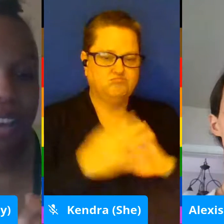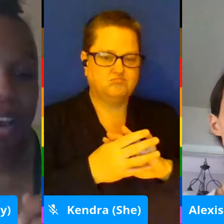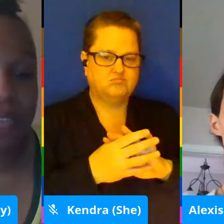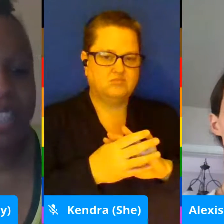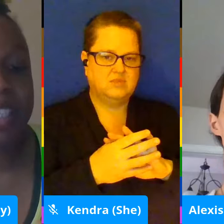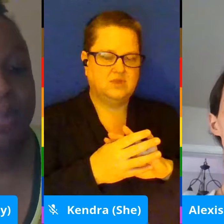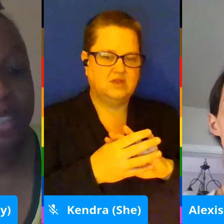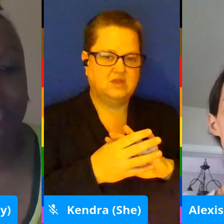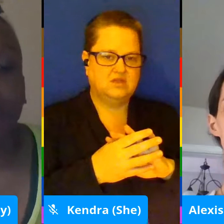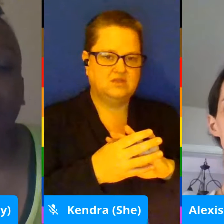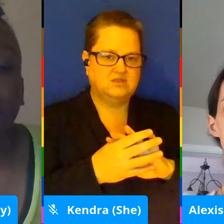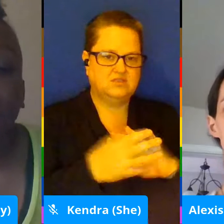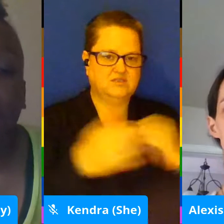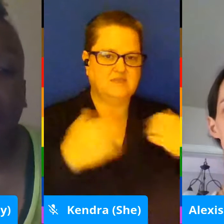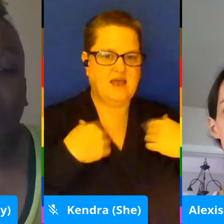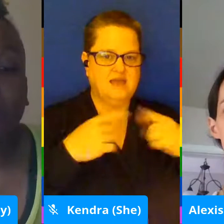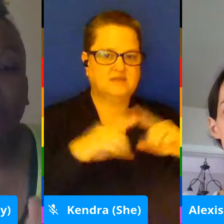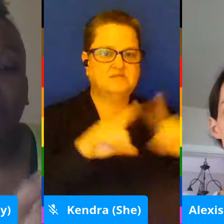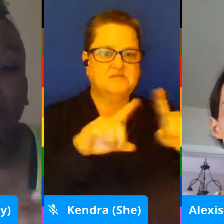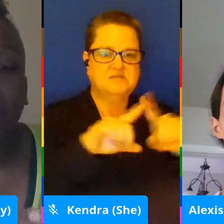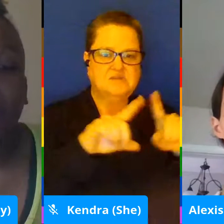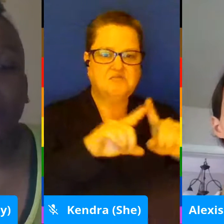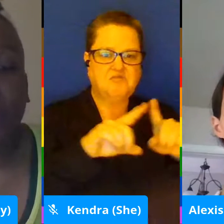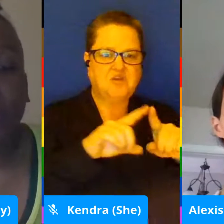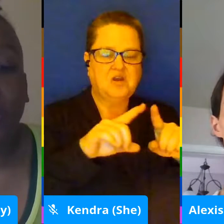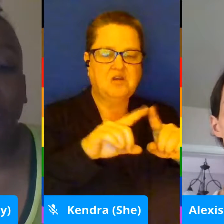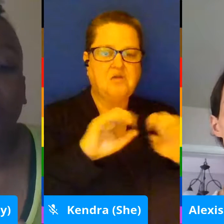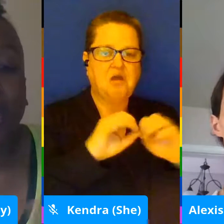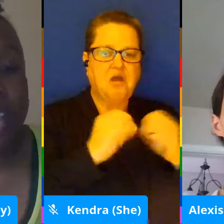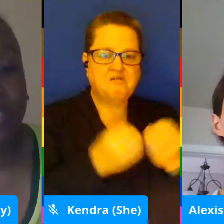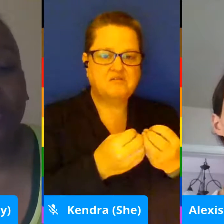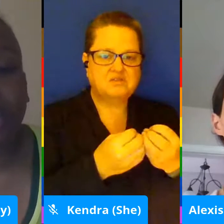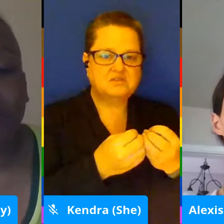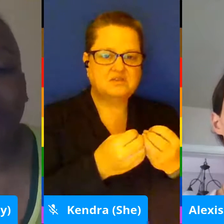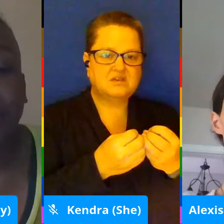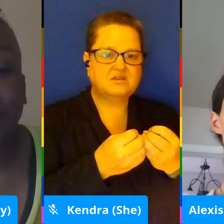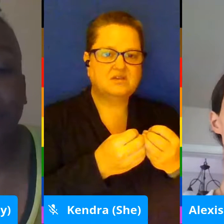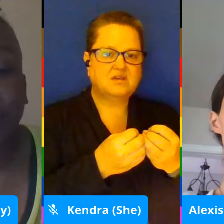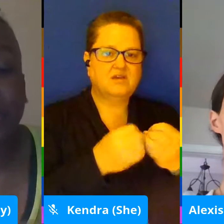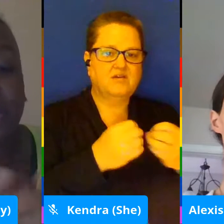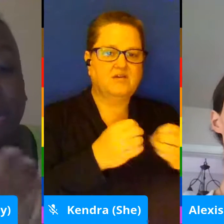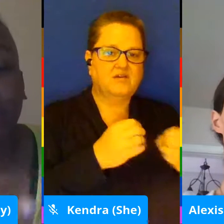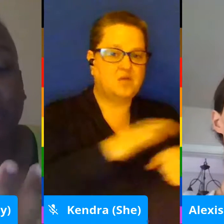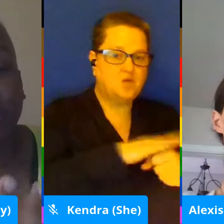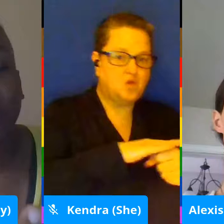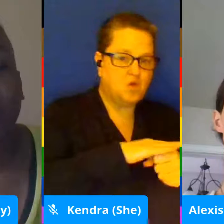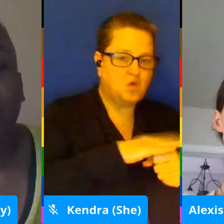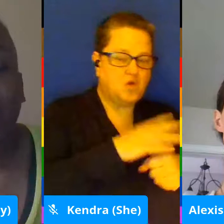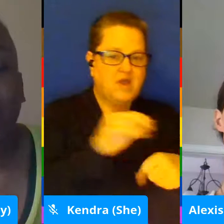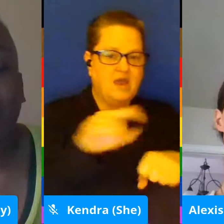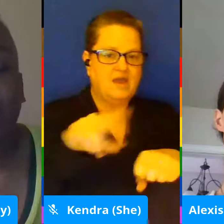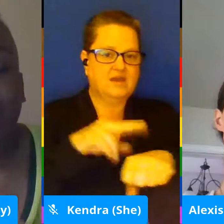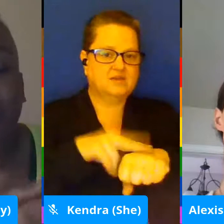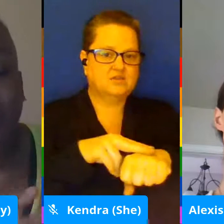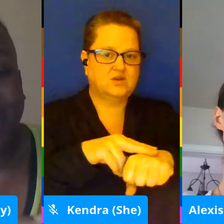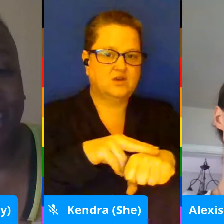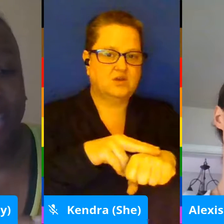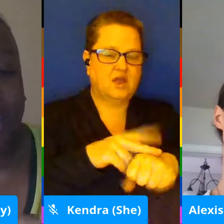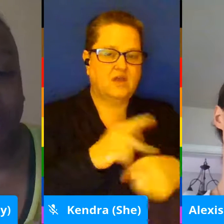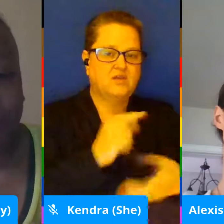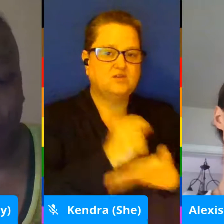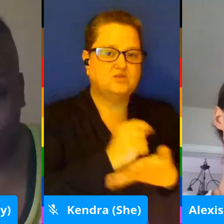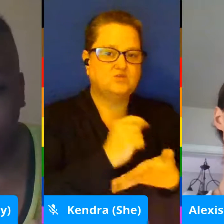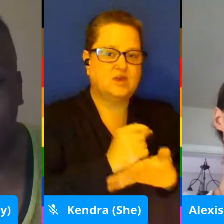various offices and positions from the local to national level, including treasurer of